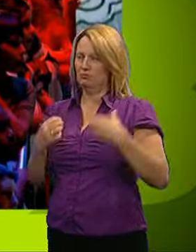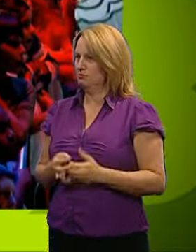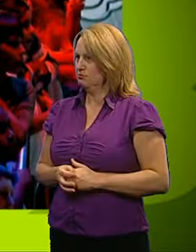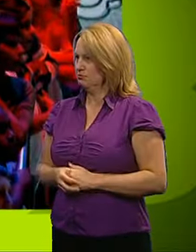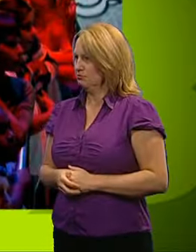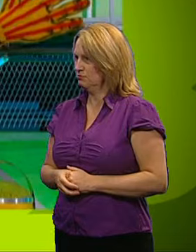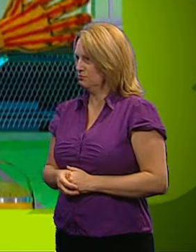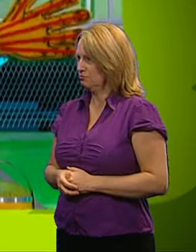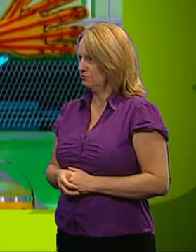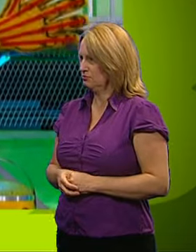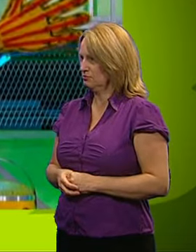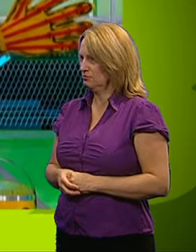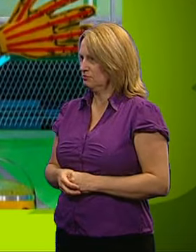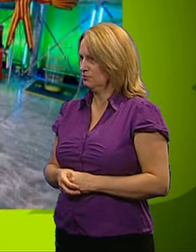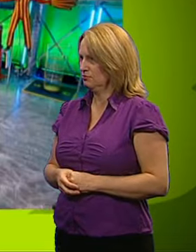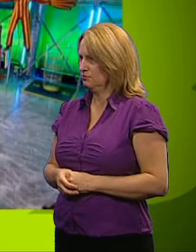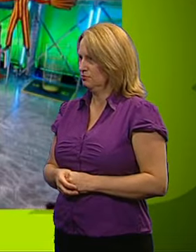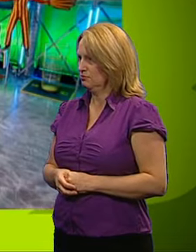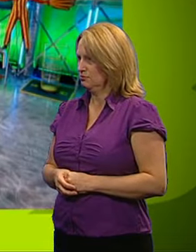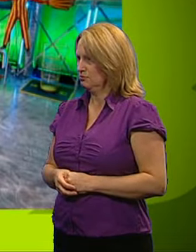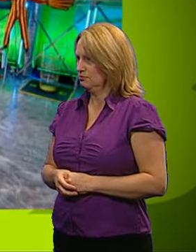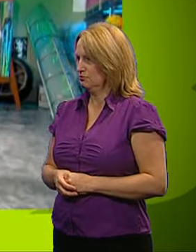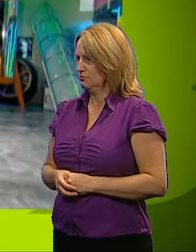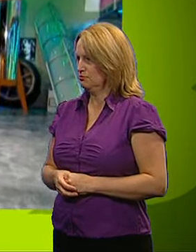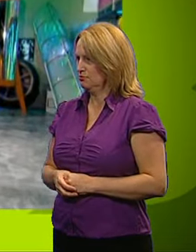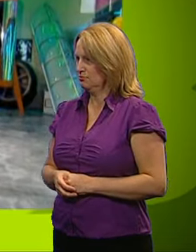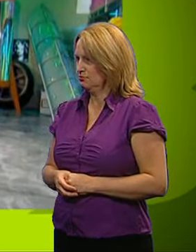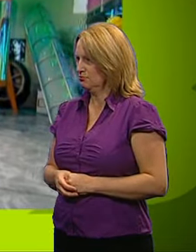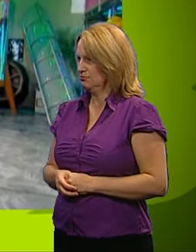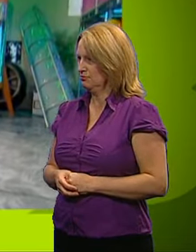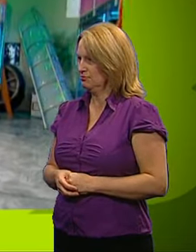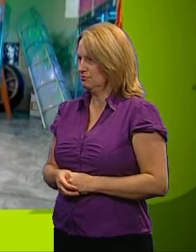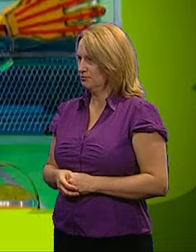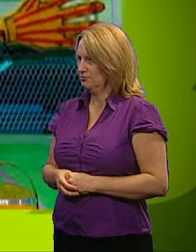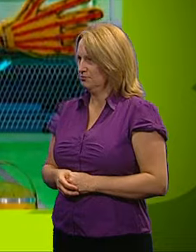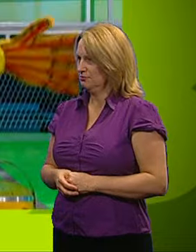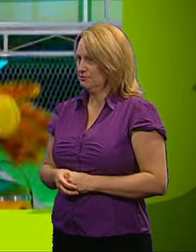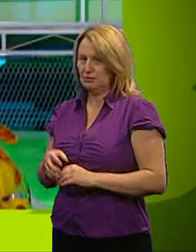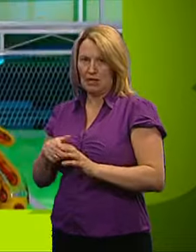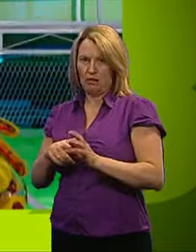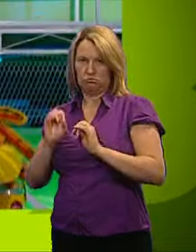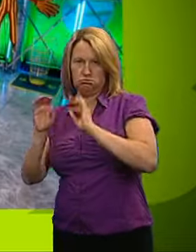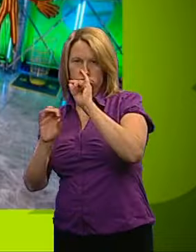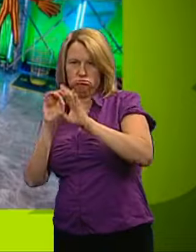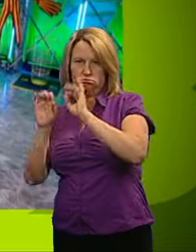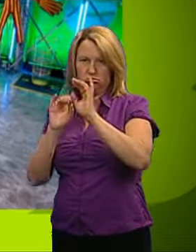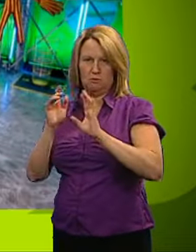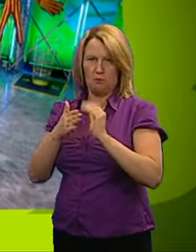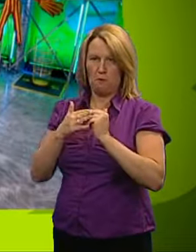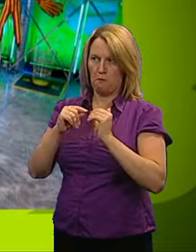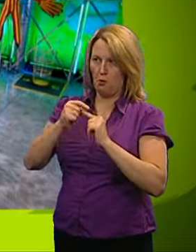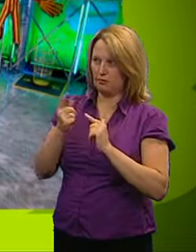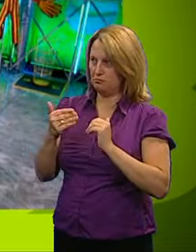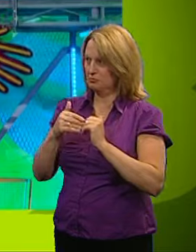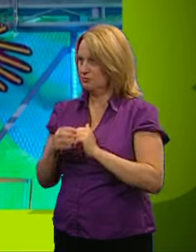That's good, because no-one knows how long some time is. The yellows look to be ahead, and yes, there's another point for